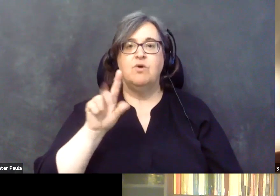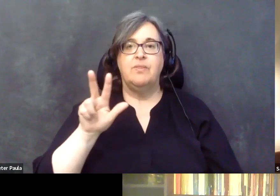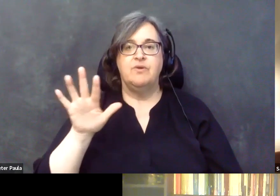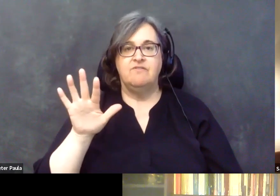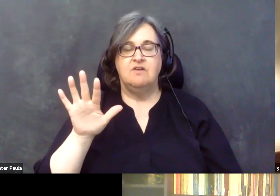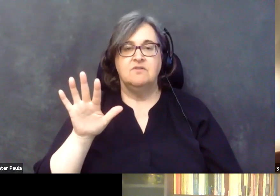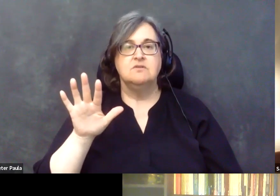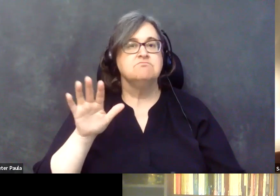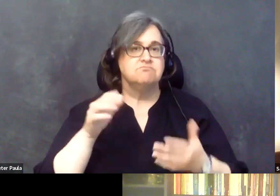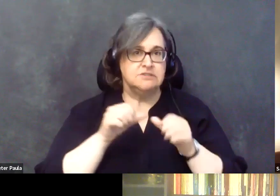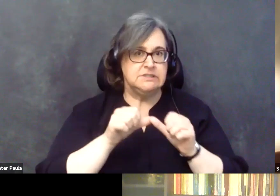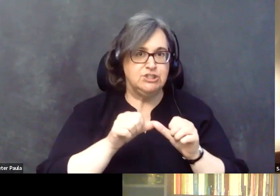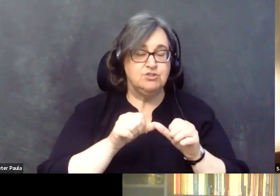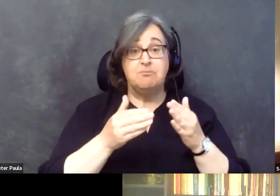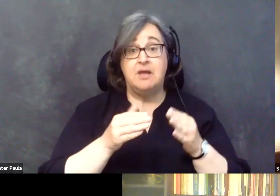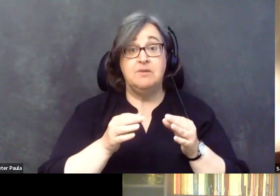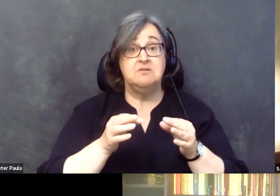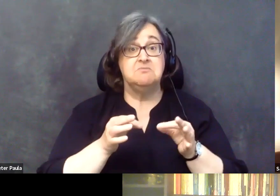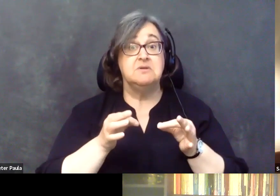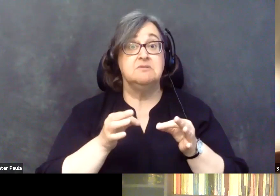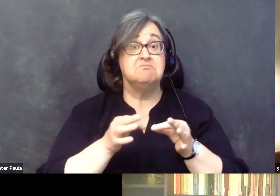We don't know that yet. Uh,